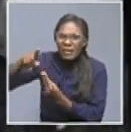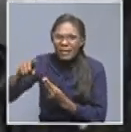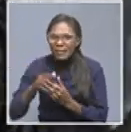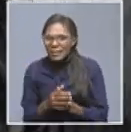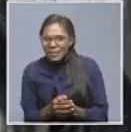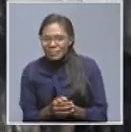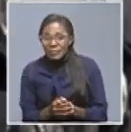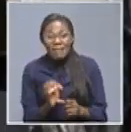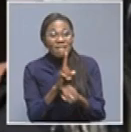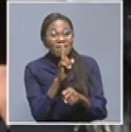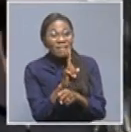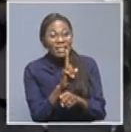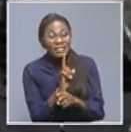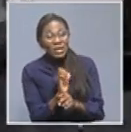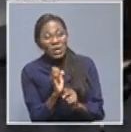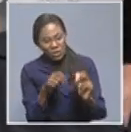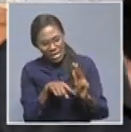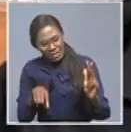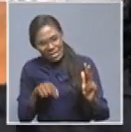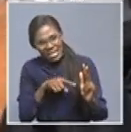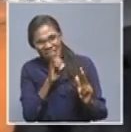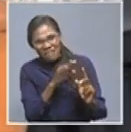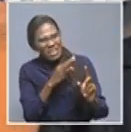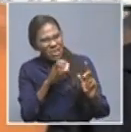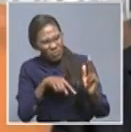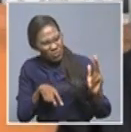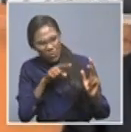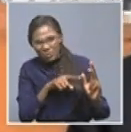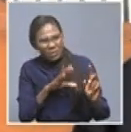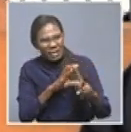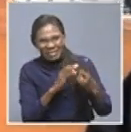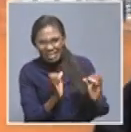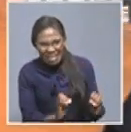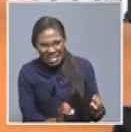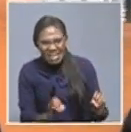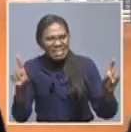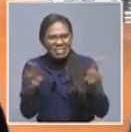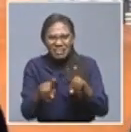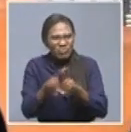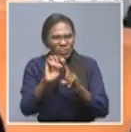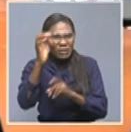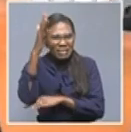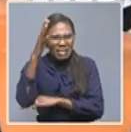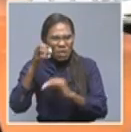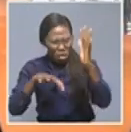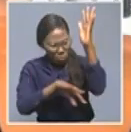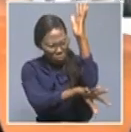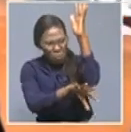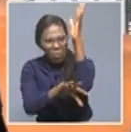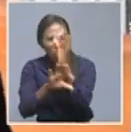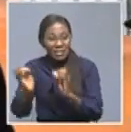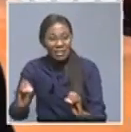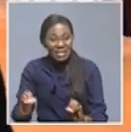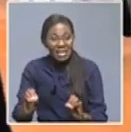of all the the nations without culture is like a tree without roots so that was the fundamental